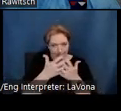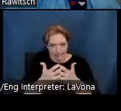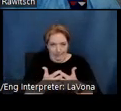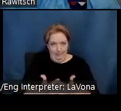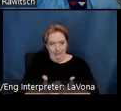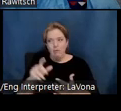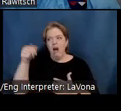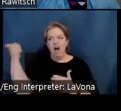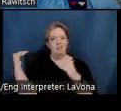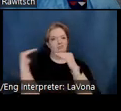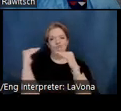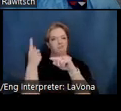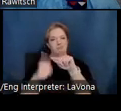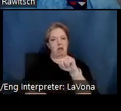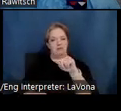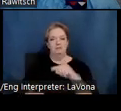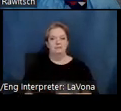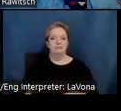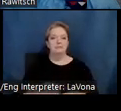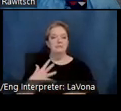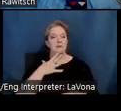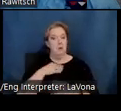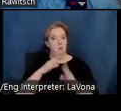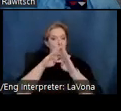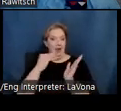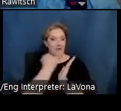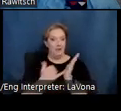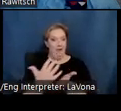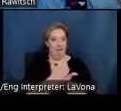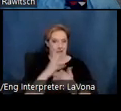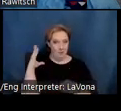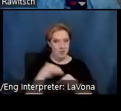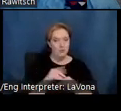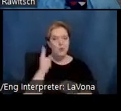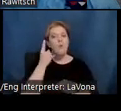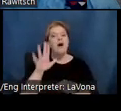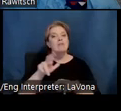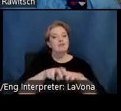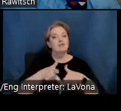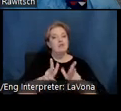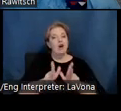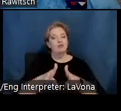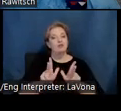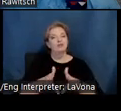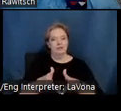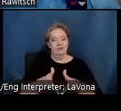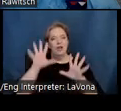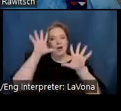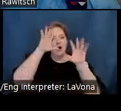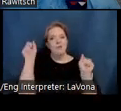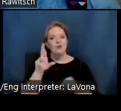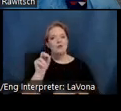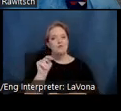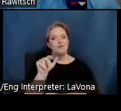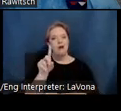When a Maloof rocker was received into the White House art collection, President Ronald Reagan welcomed Sam and Alfreda